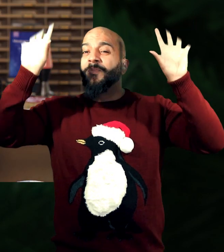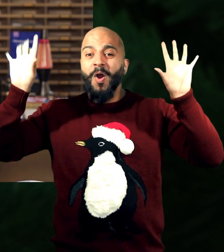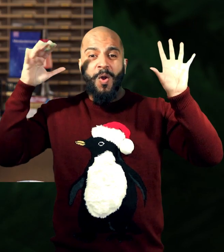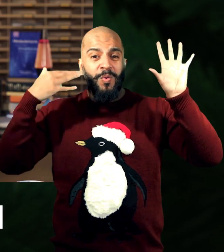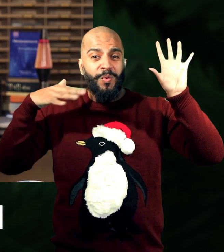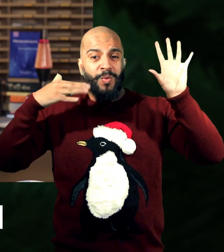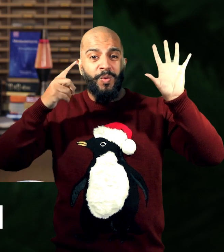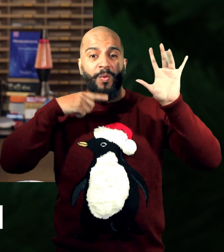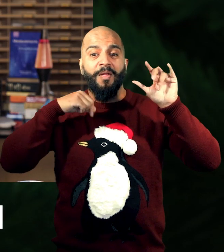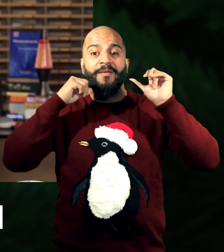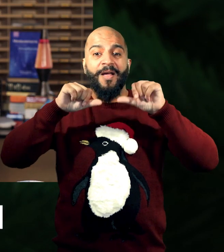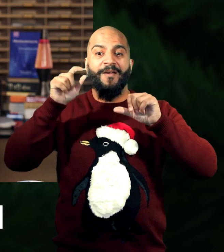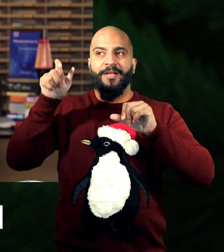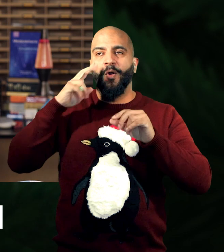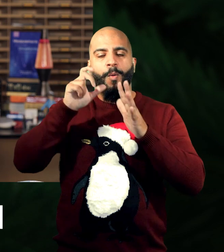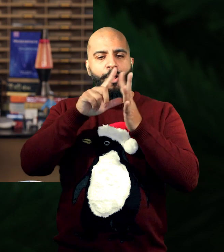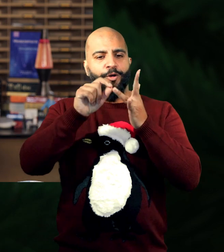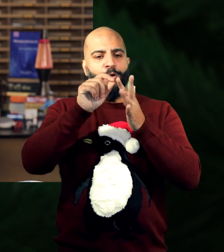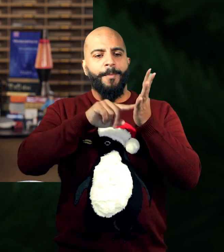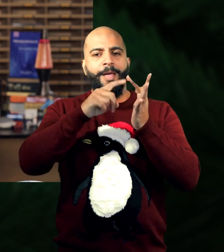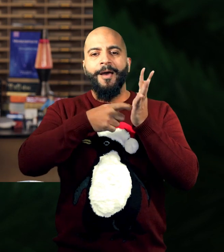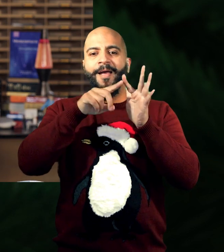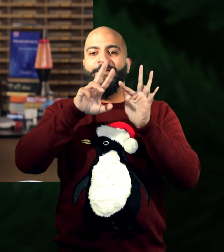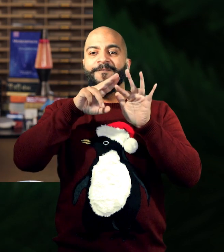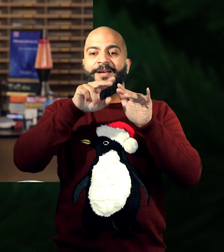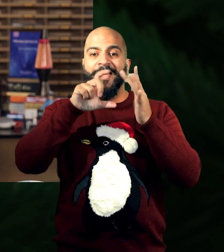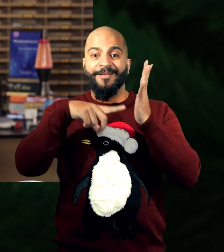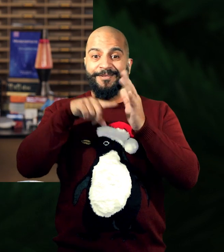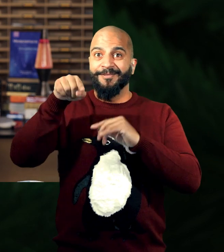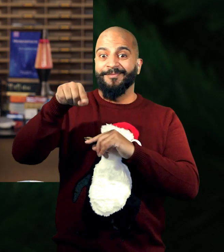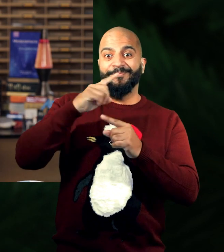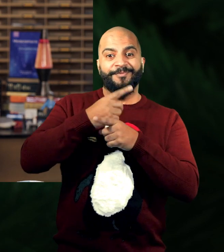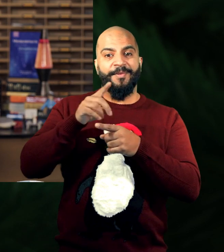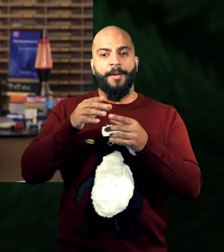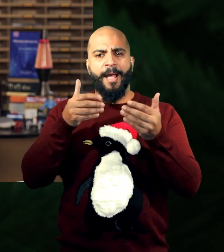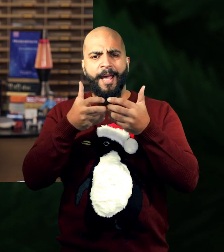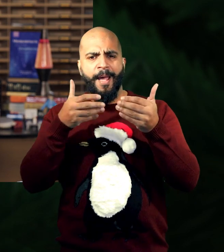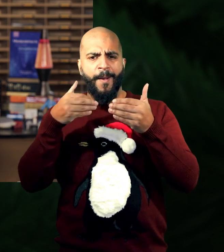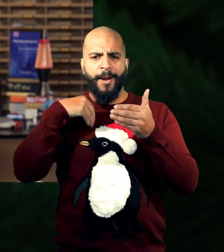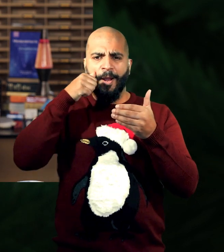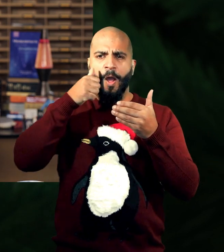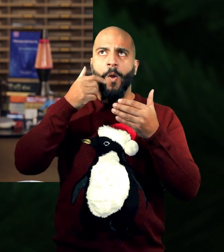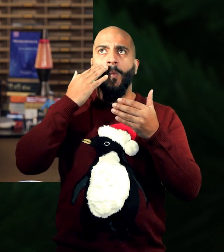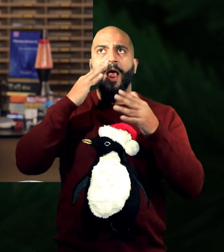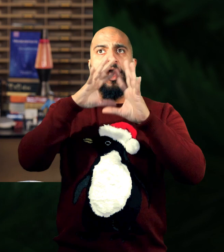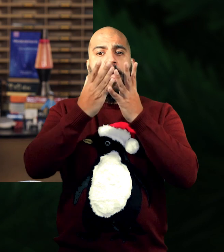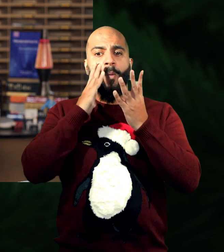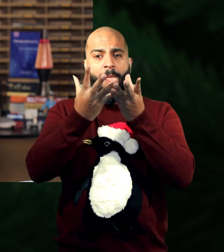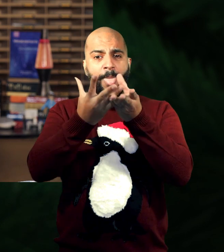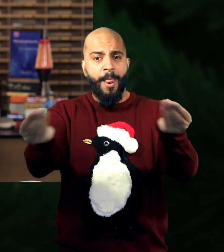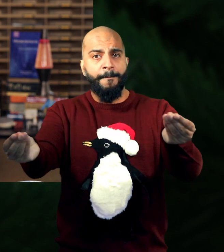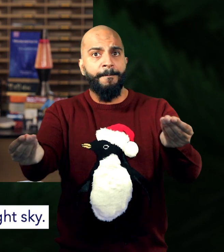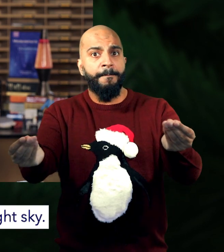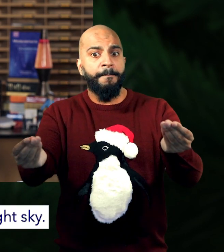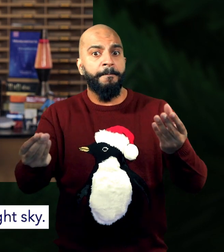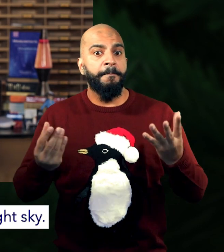tons of others, including my favourite, called the Doppler Effect, which has managed to unlock the secrets as to how our Universe will one day die.